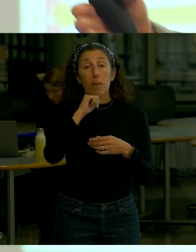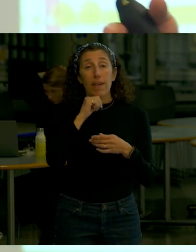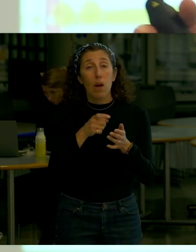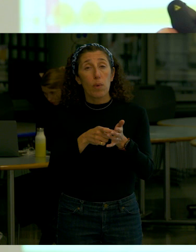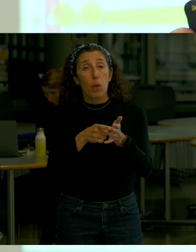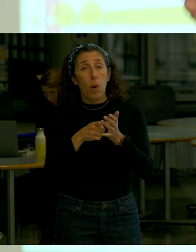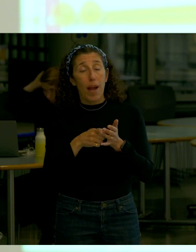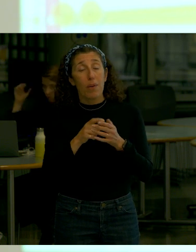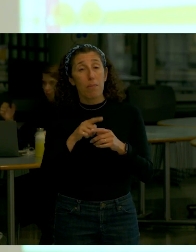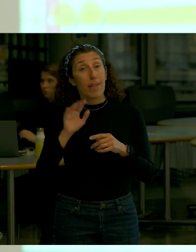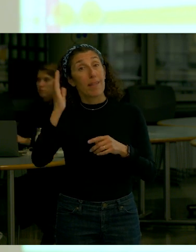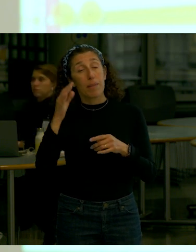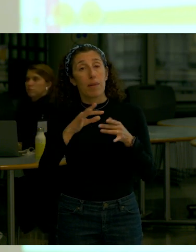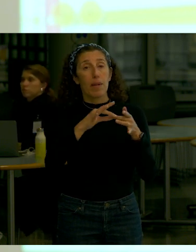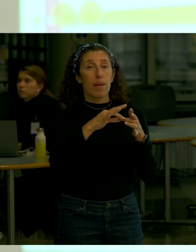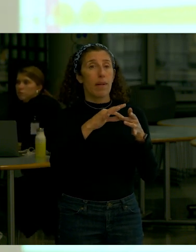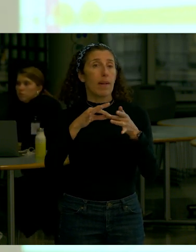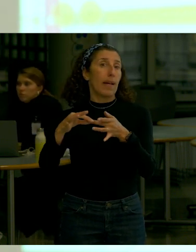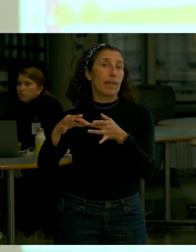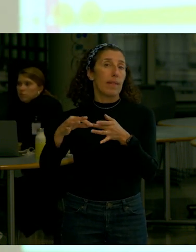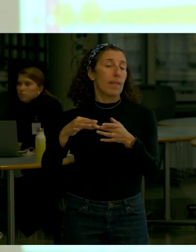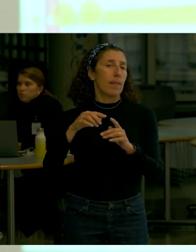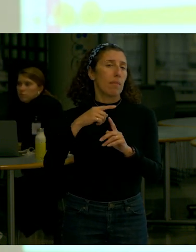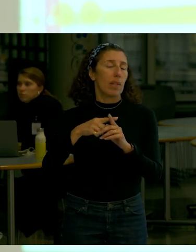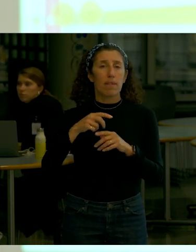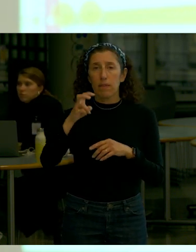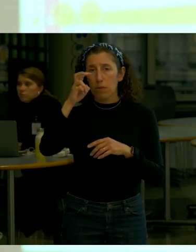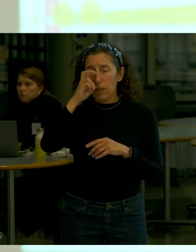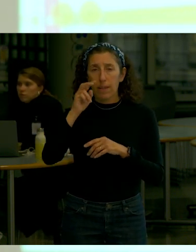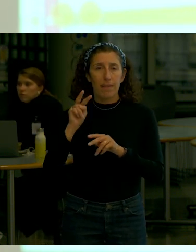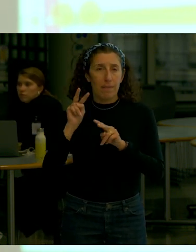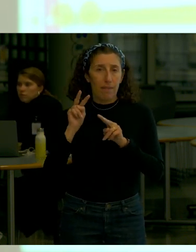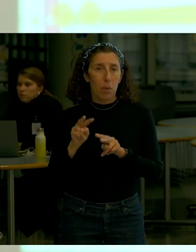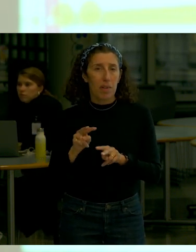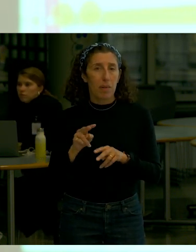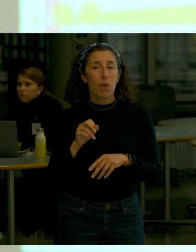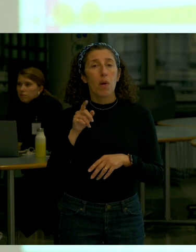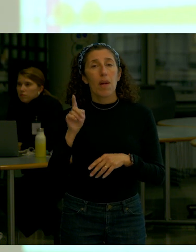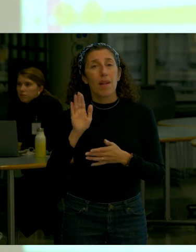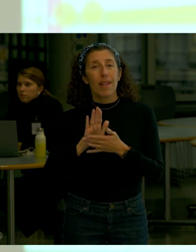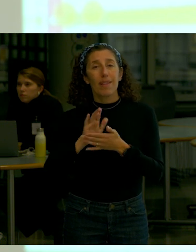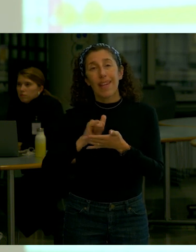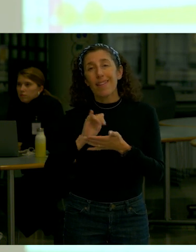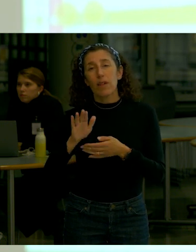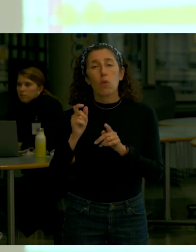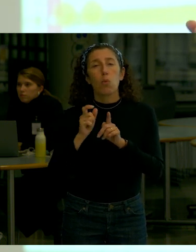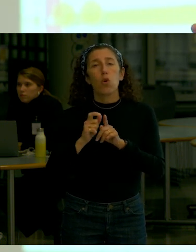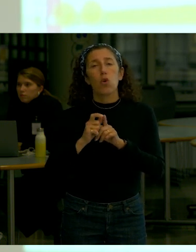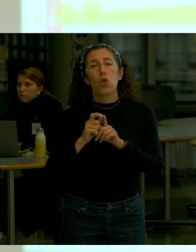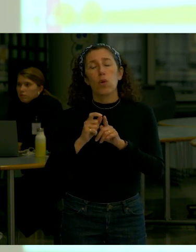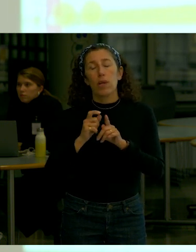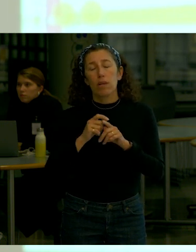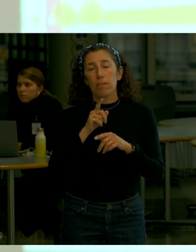guidance often comes with a strict enforcement and that's how we're handling the tree conversation but I